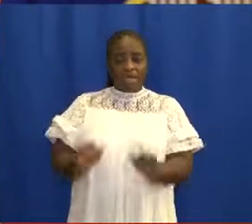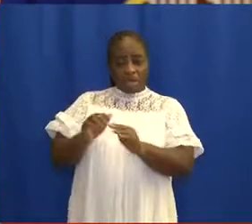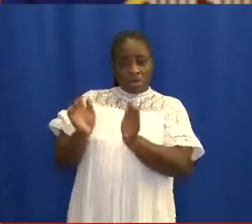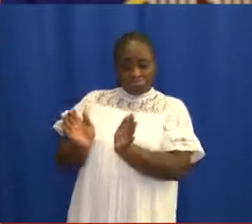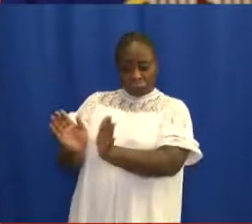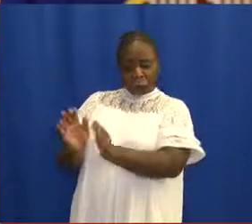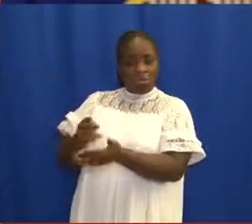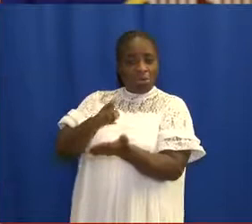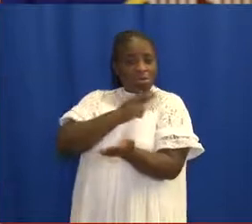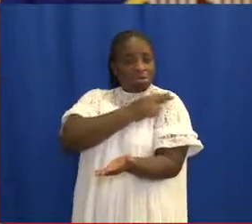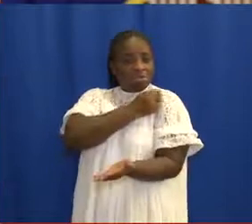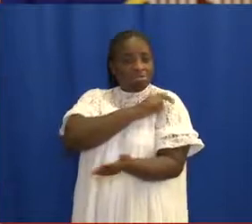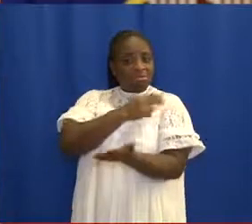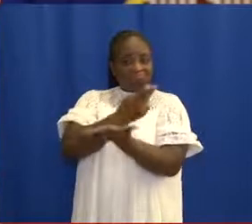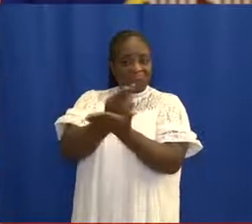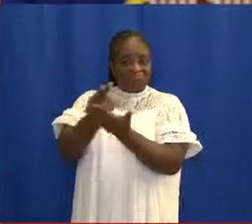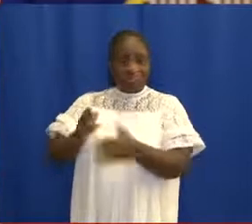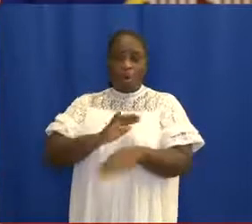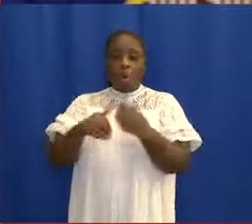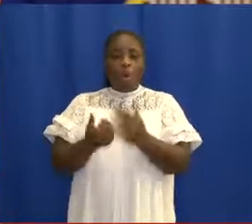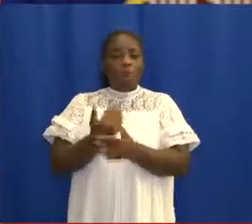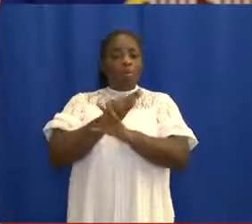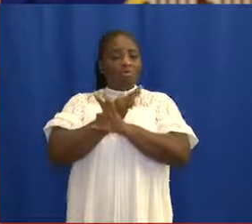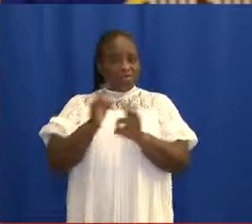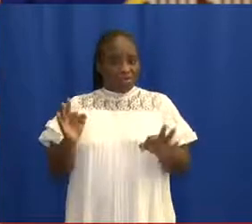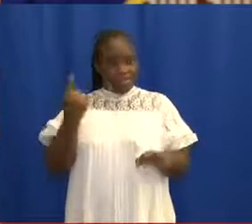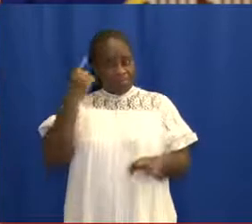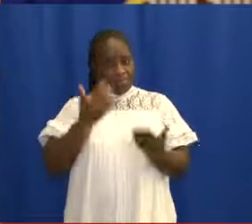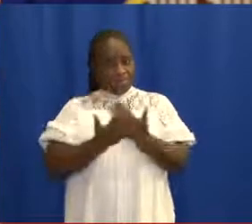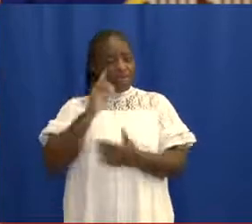and isolation in treatment centers will be borne by government.